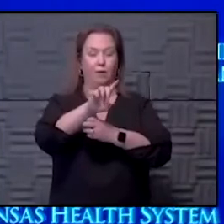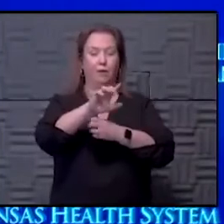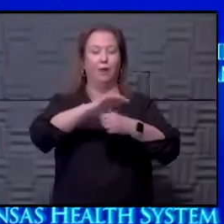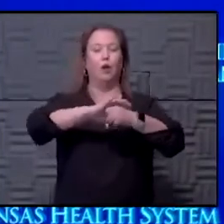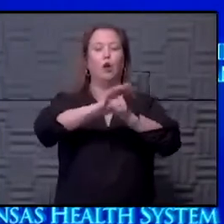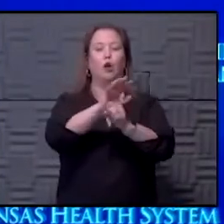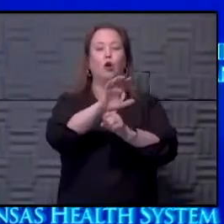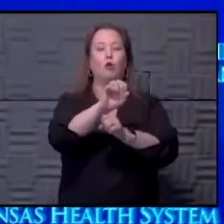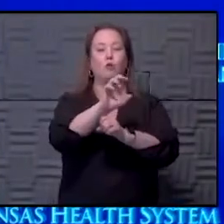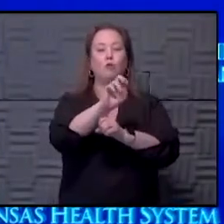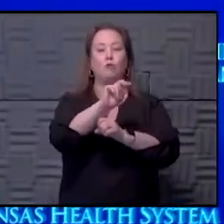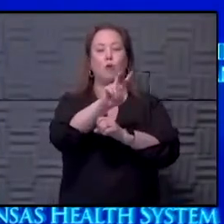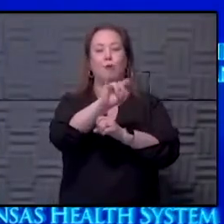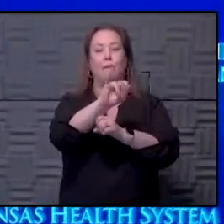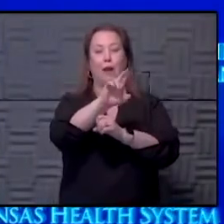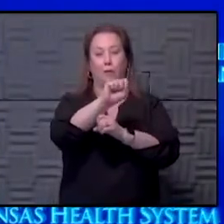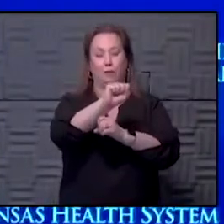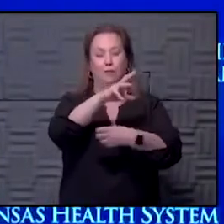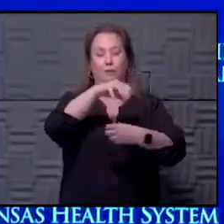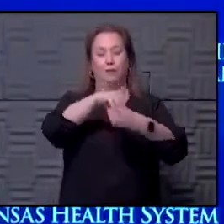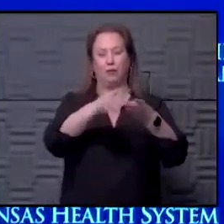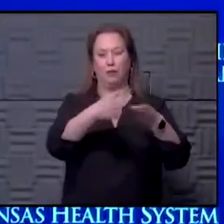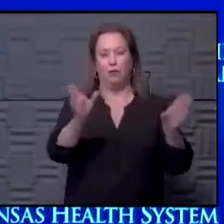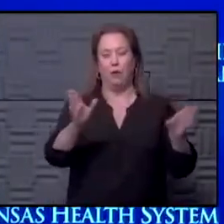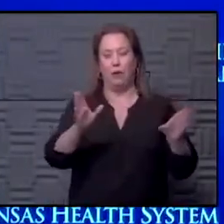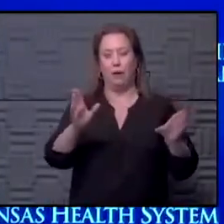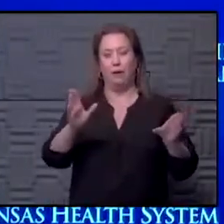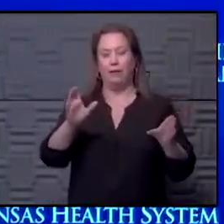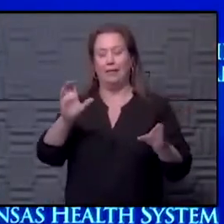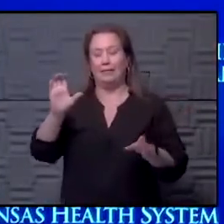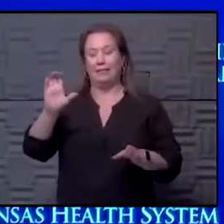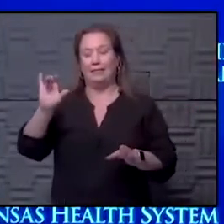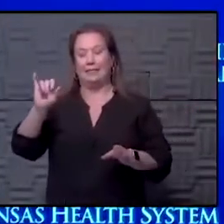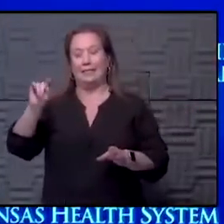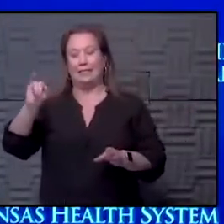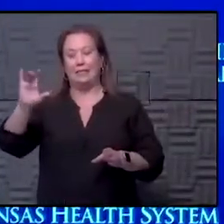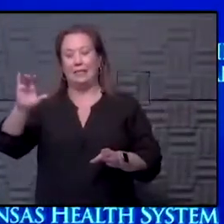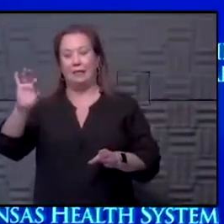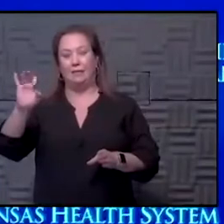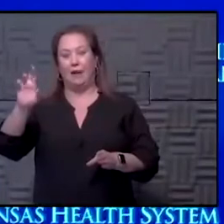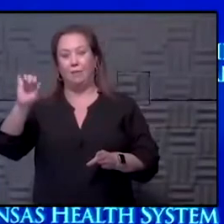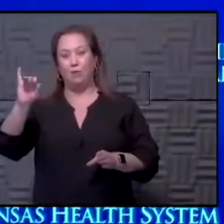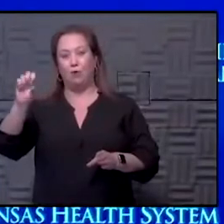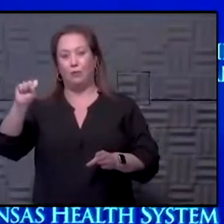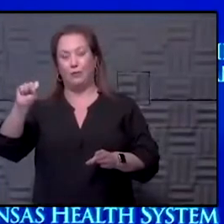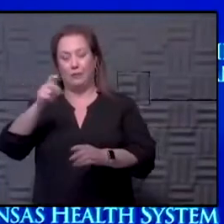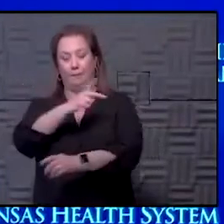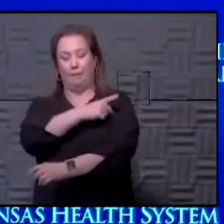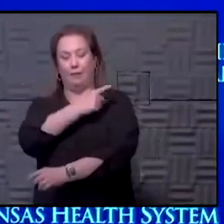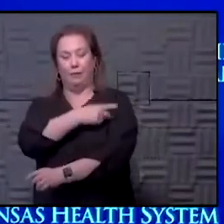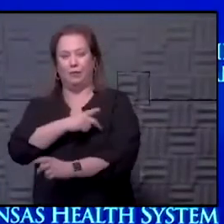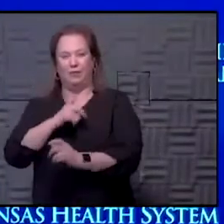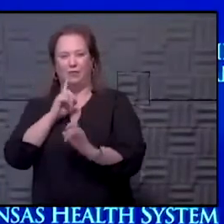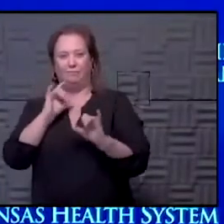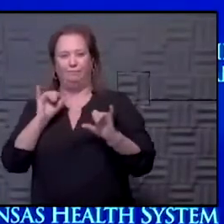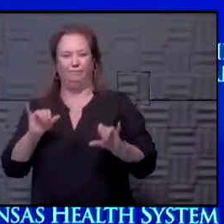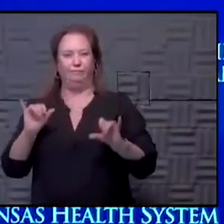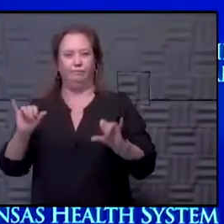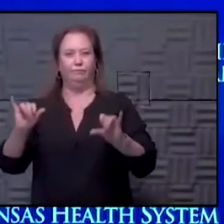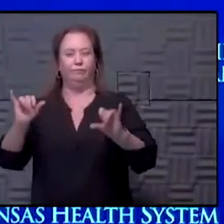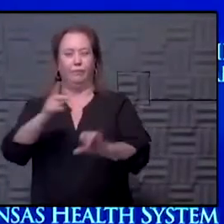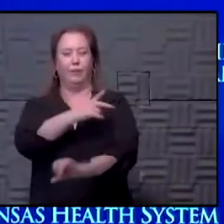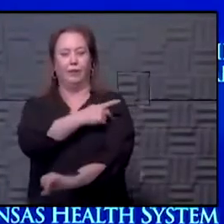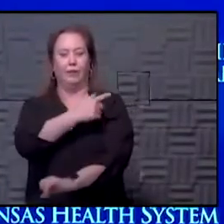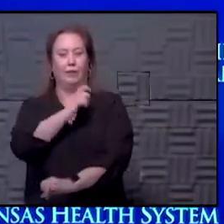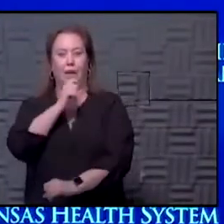general. And in my population, cystic fibrosis patients is a pretty routine test. And so I am not seeing